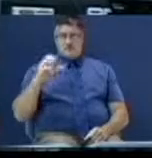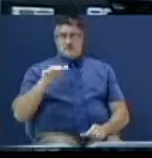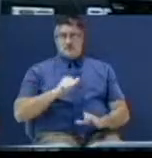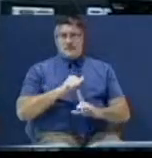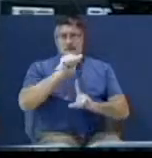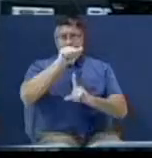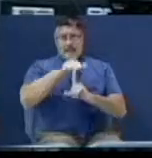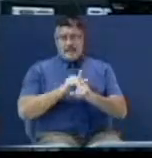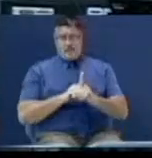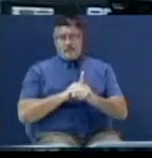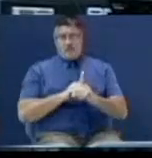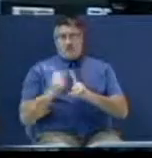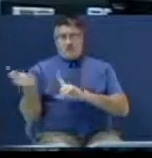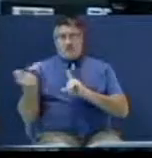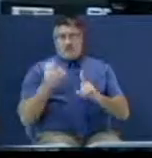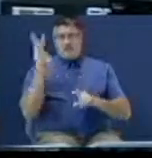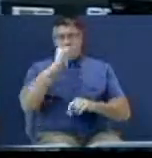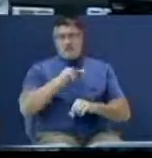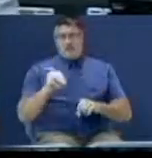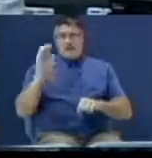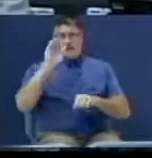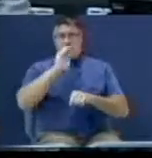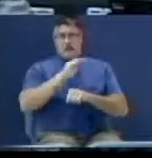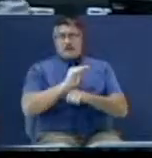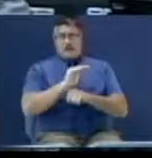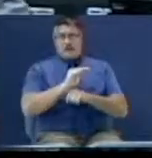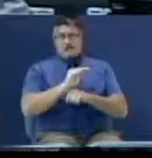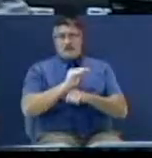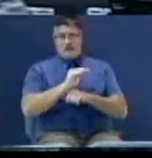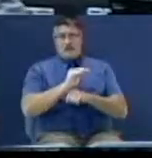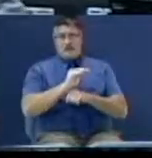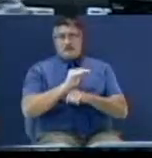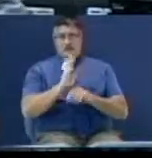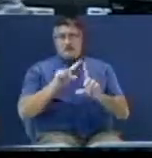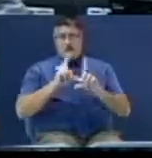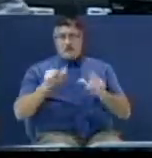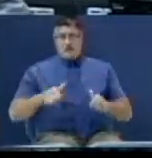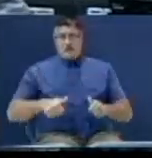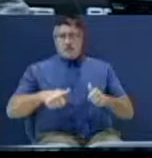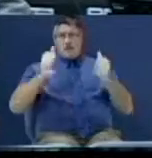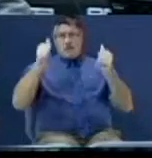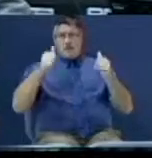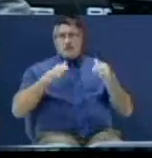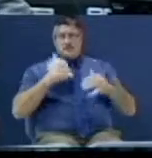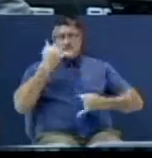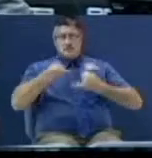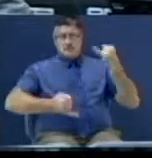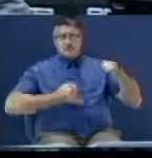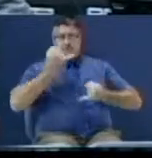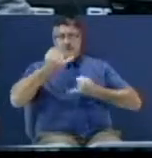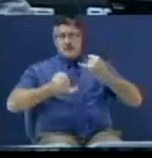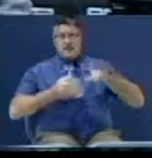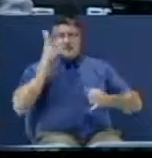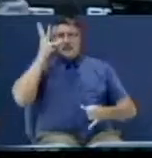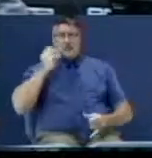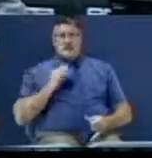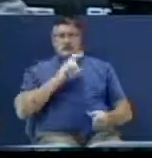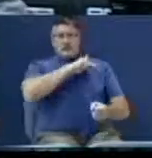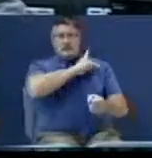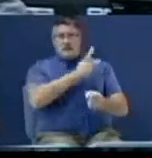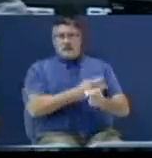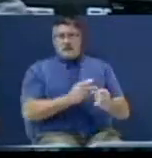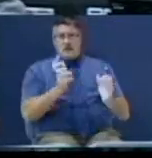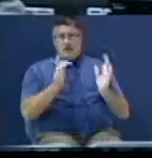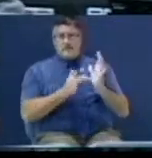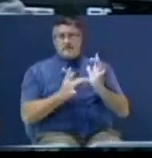months, and came out on Monday night, what prayer could do? Had the greatest jubilee we've ever had. The power of